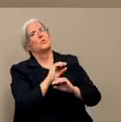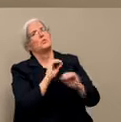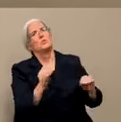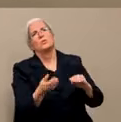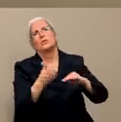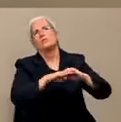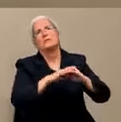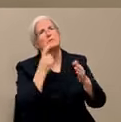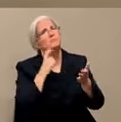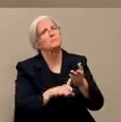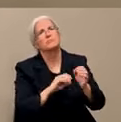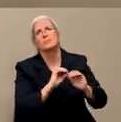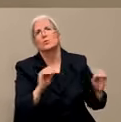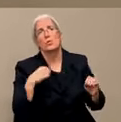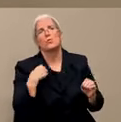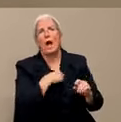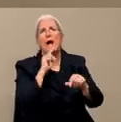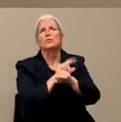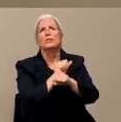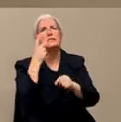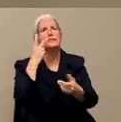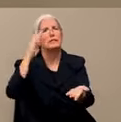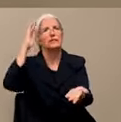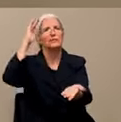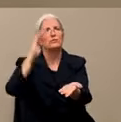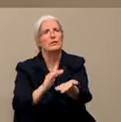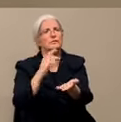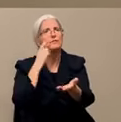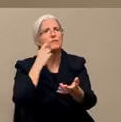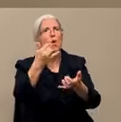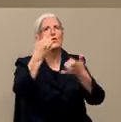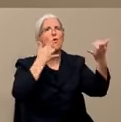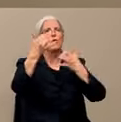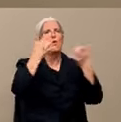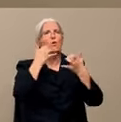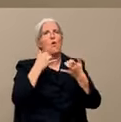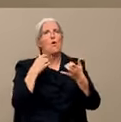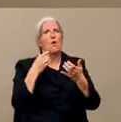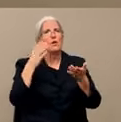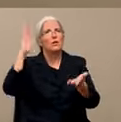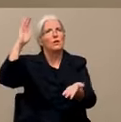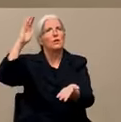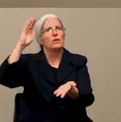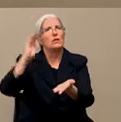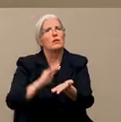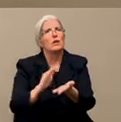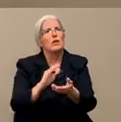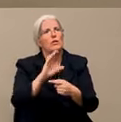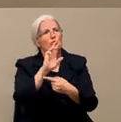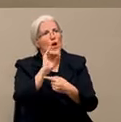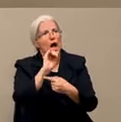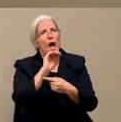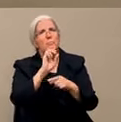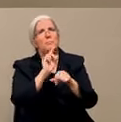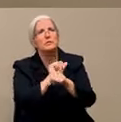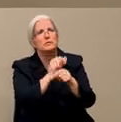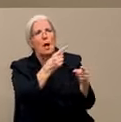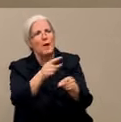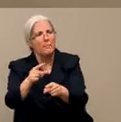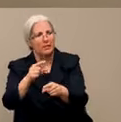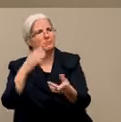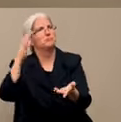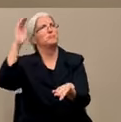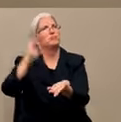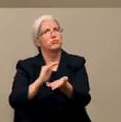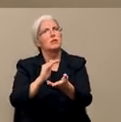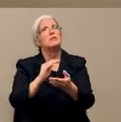actually seen a reduction in calls for service and overall reduction in crime. And again, I think that speaks to the character of the people in our county.